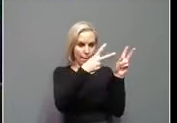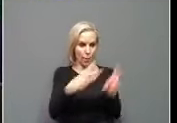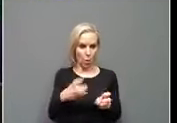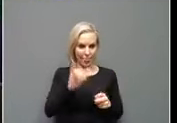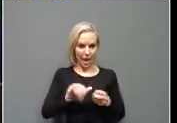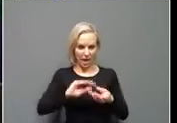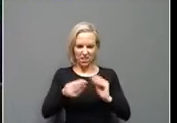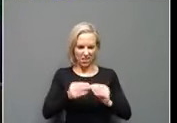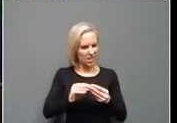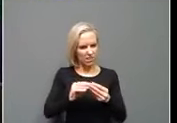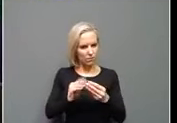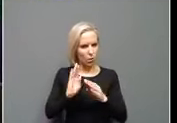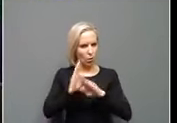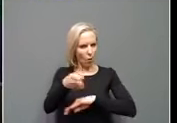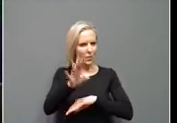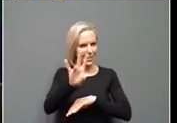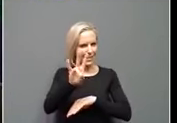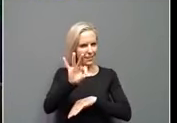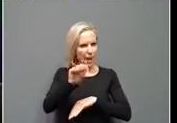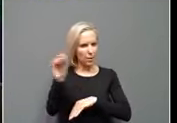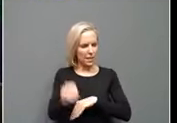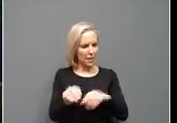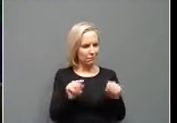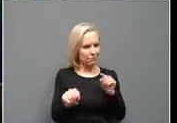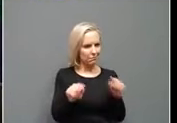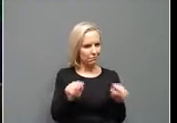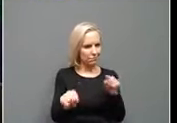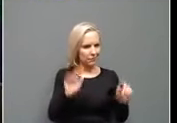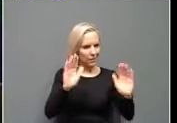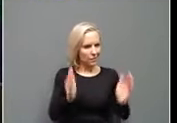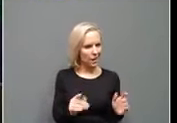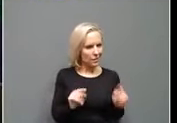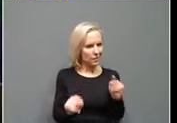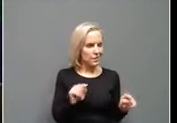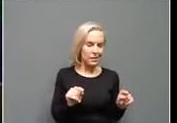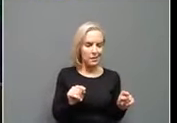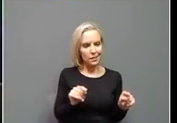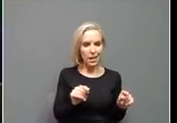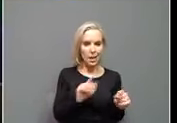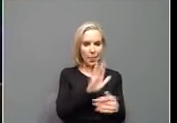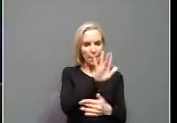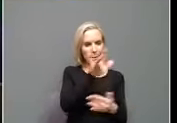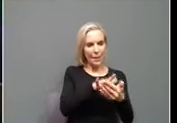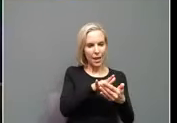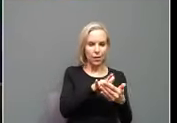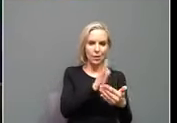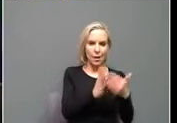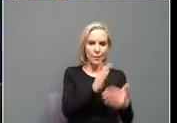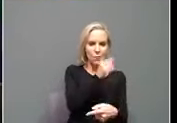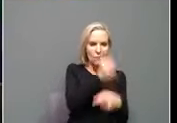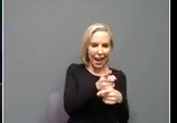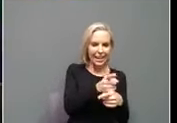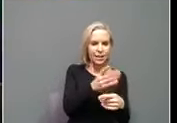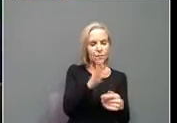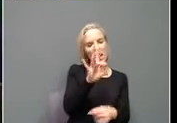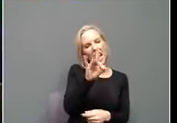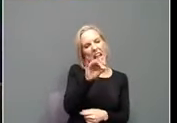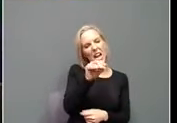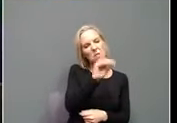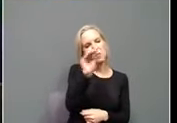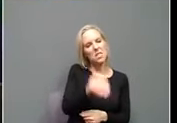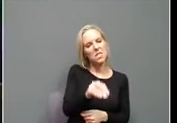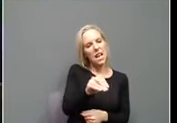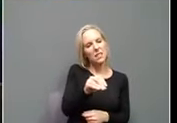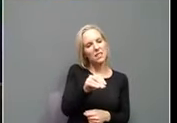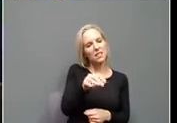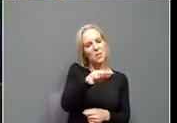a little over 79%. So again, somewhere probably truth lies in the middle. And so it's about 80% of the population who's